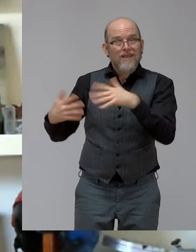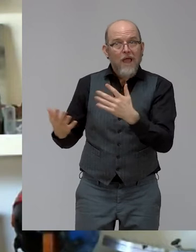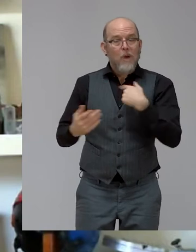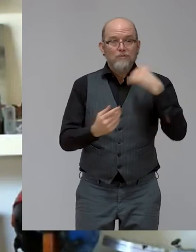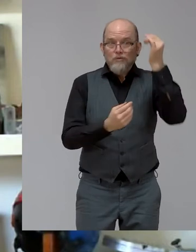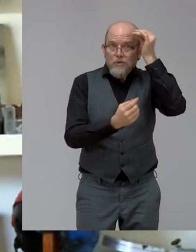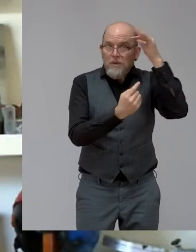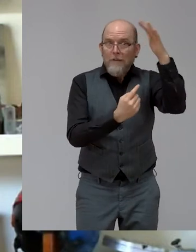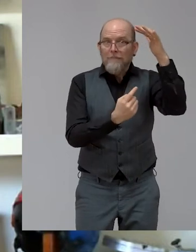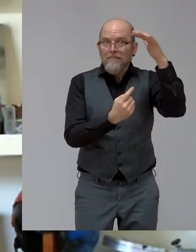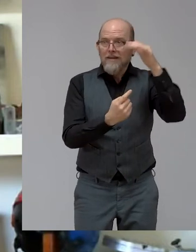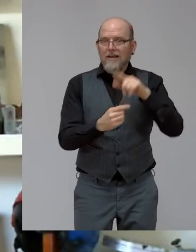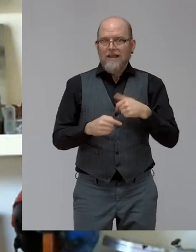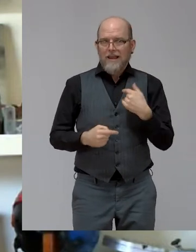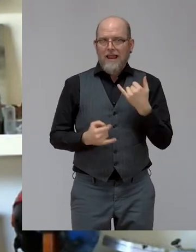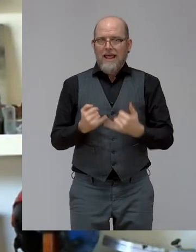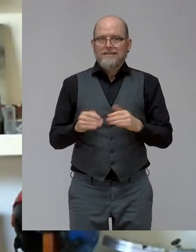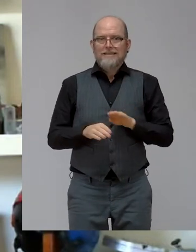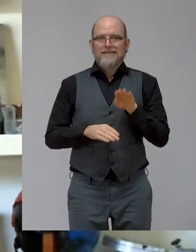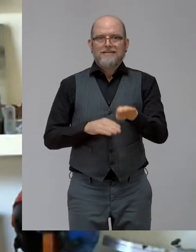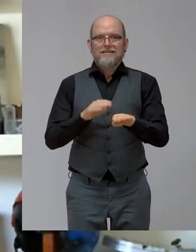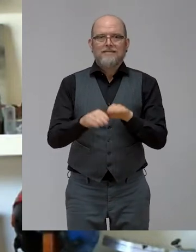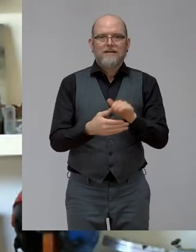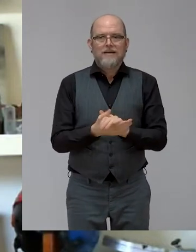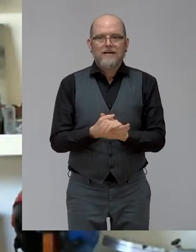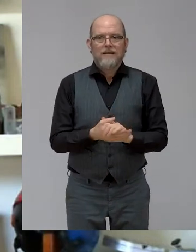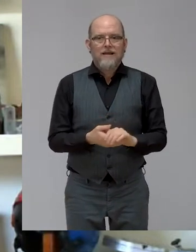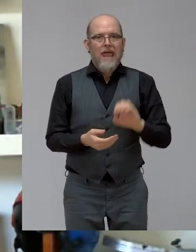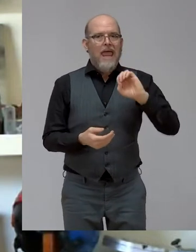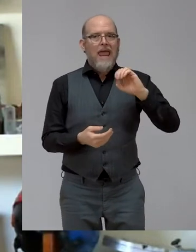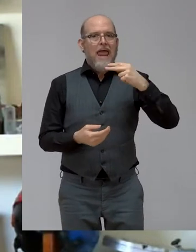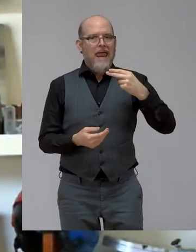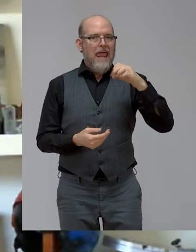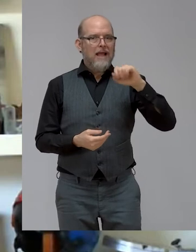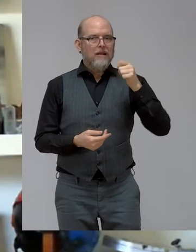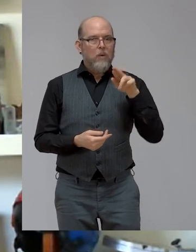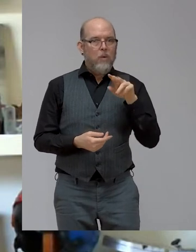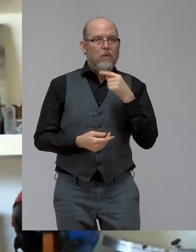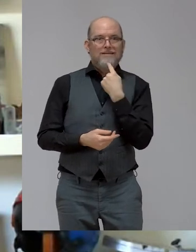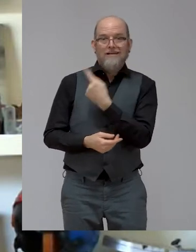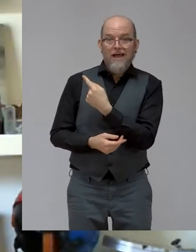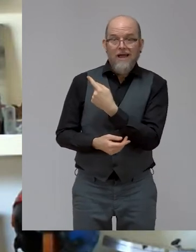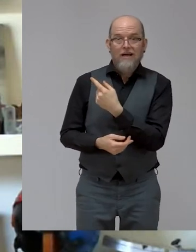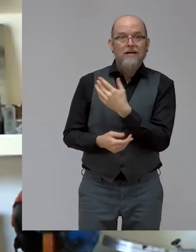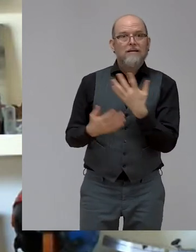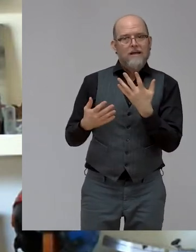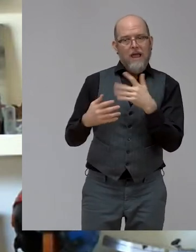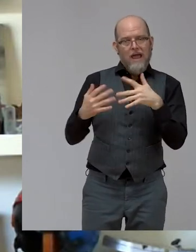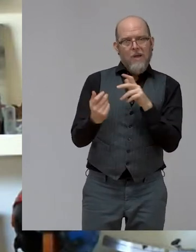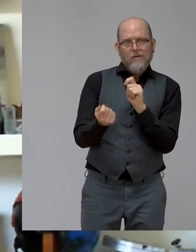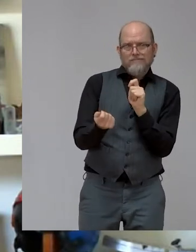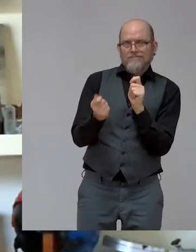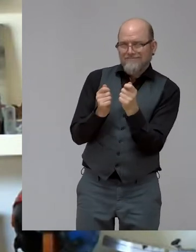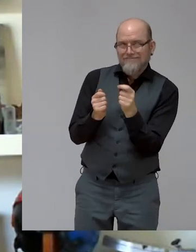Hector talked about it, is the method, is the implementation, is actually how you're going to do it, what do you mean